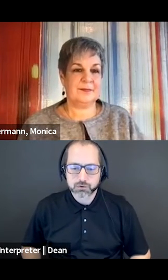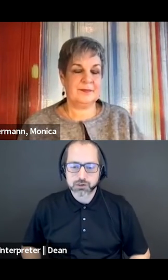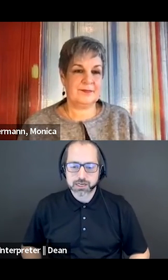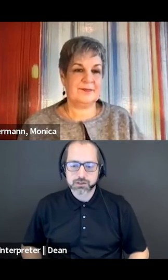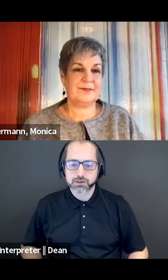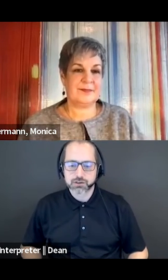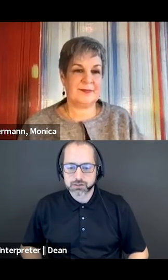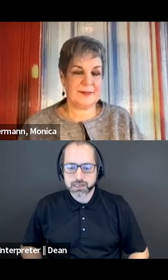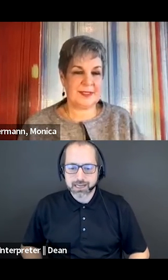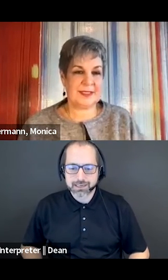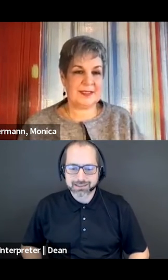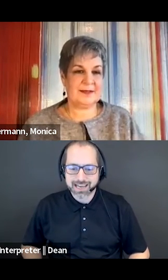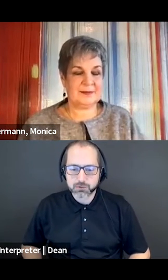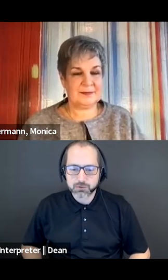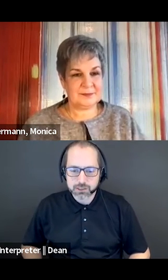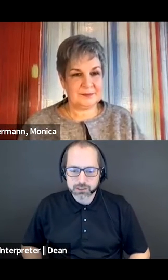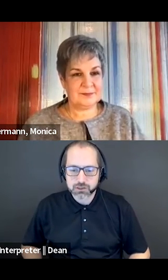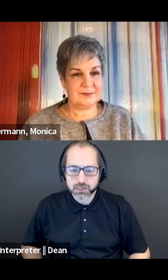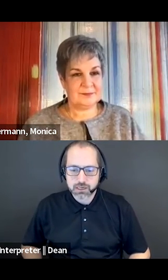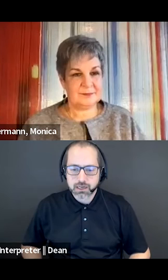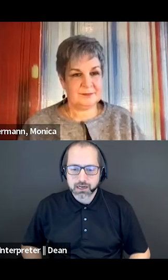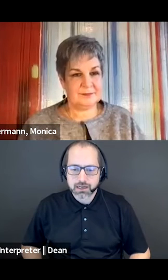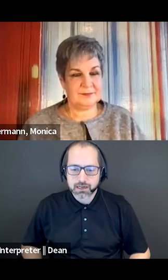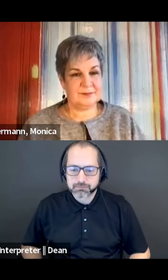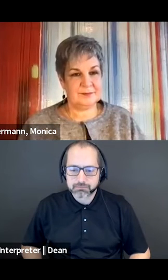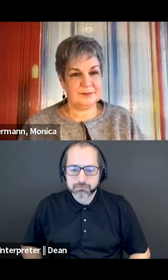So gestures and language,